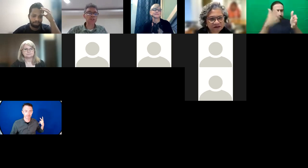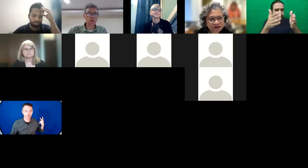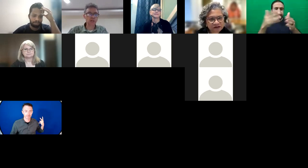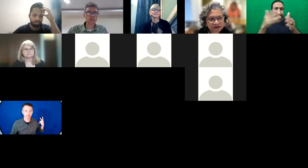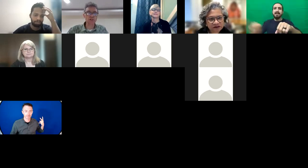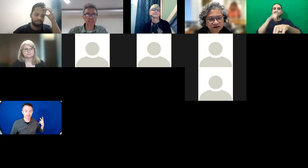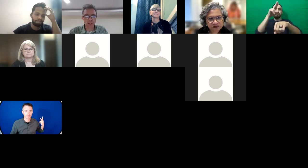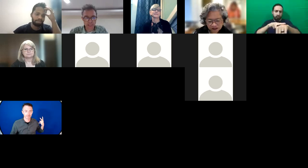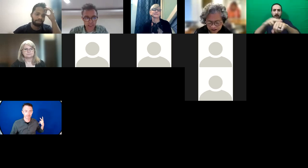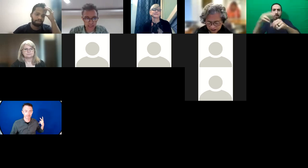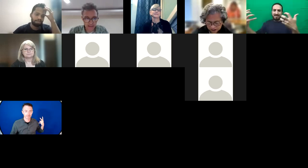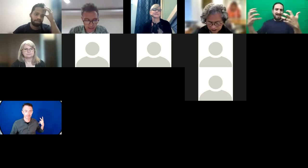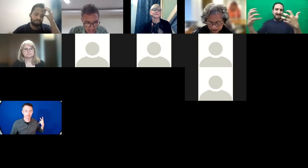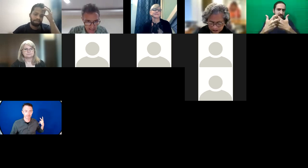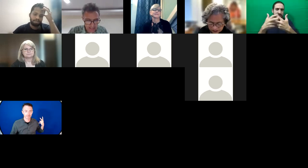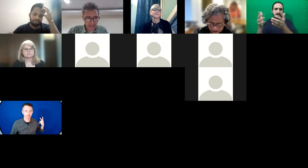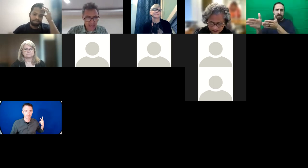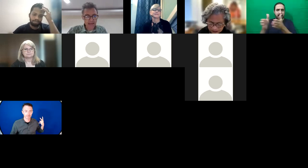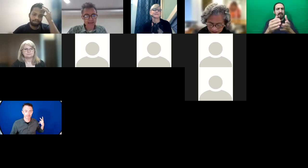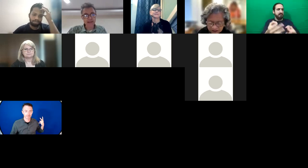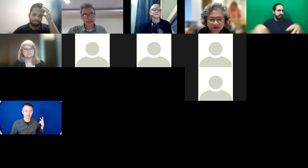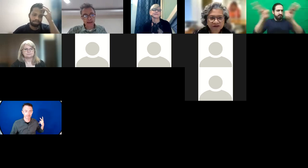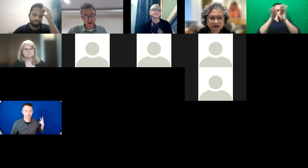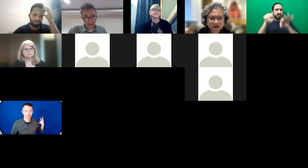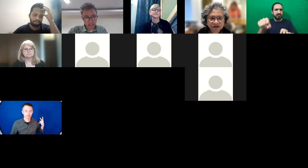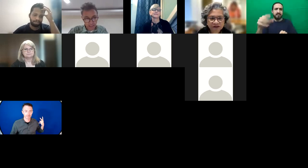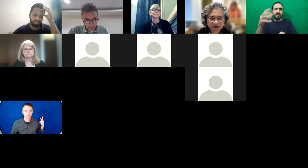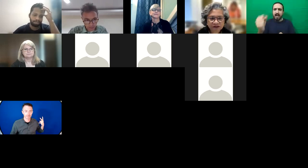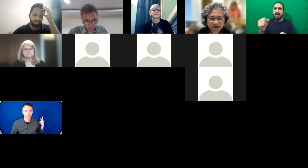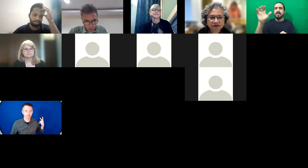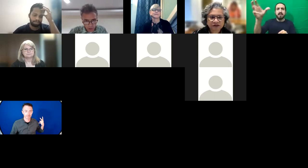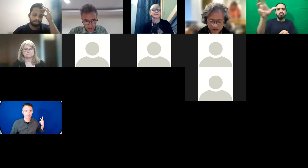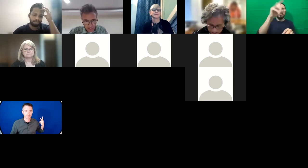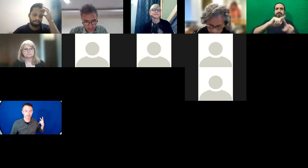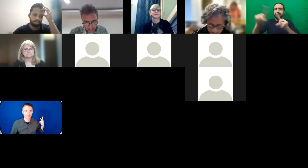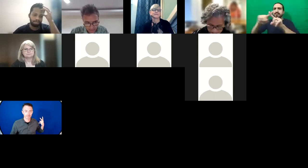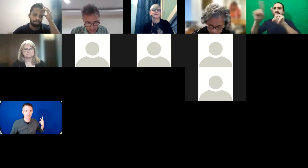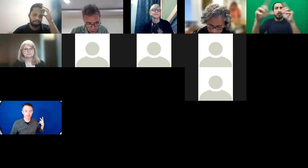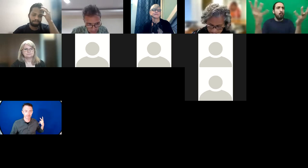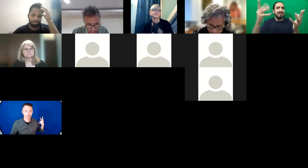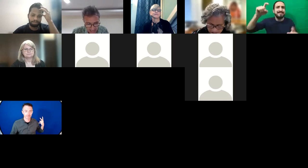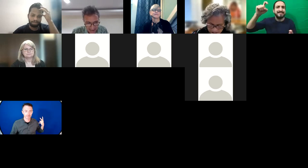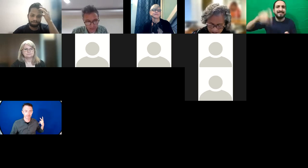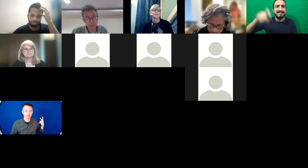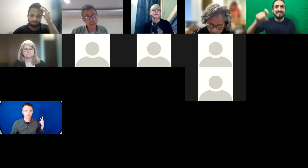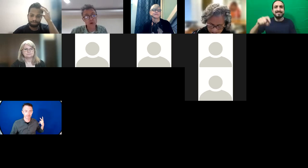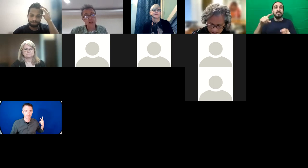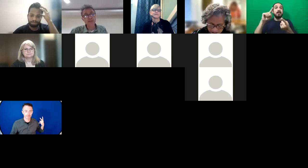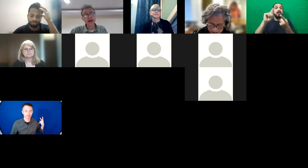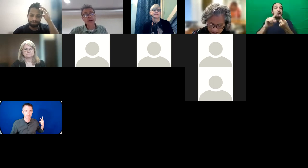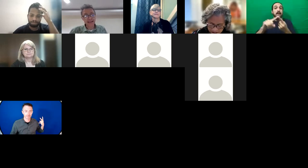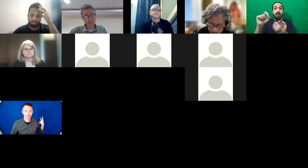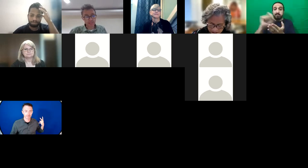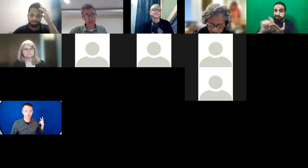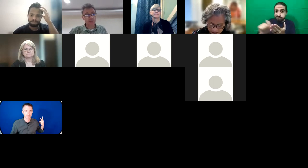host countries articulate their needs in their nationally determined contributions, their national adaptation plans, and also